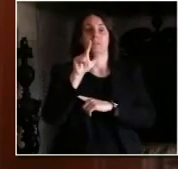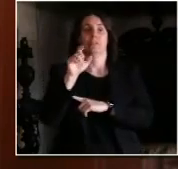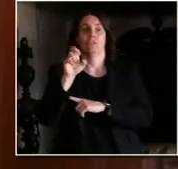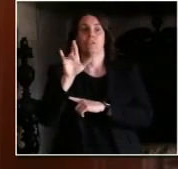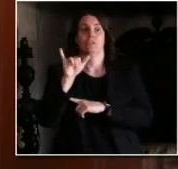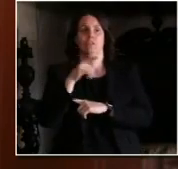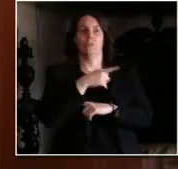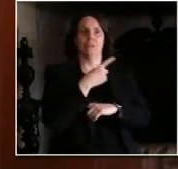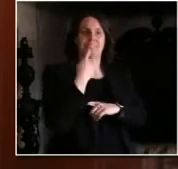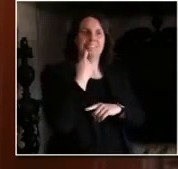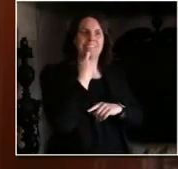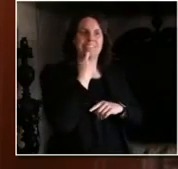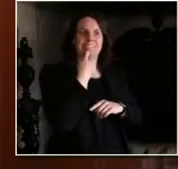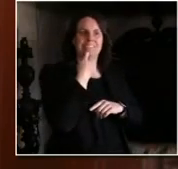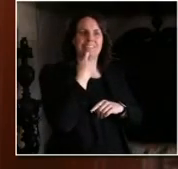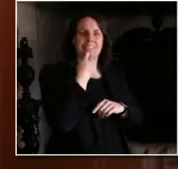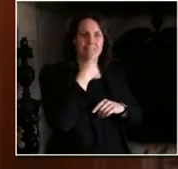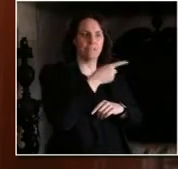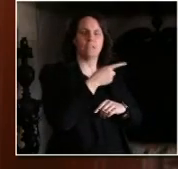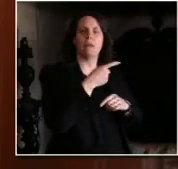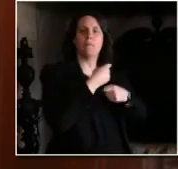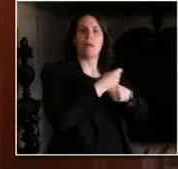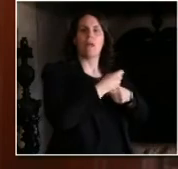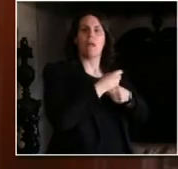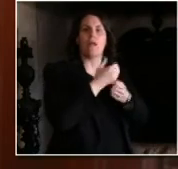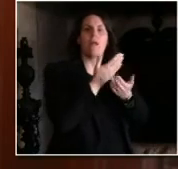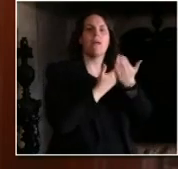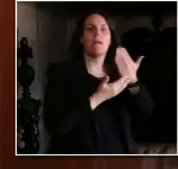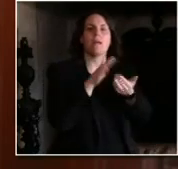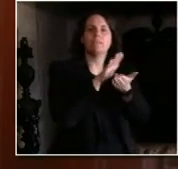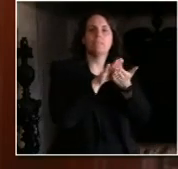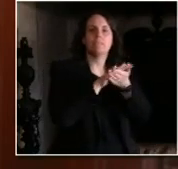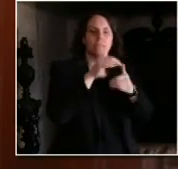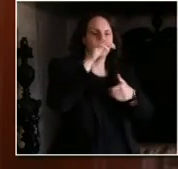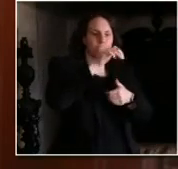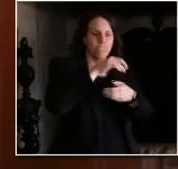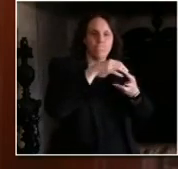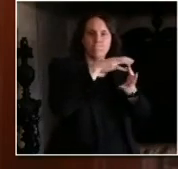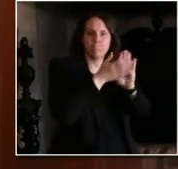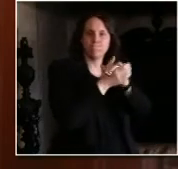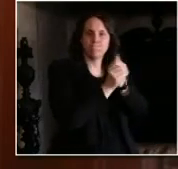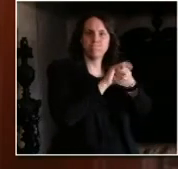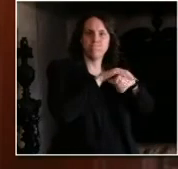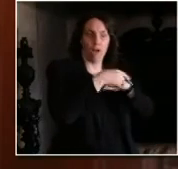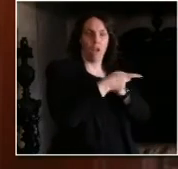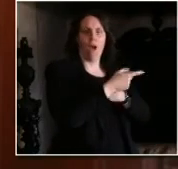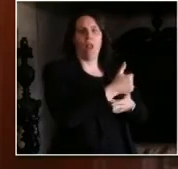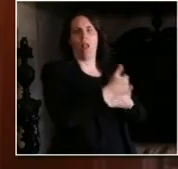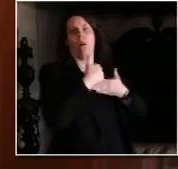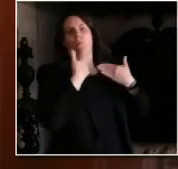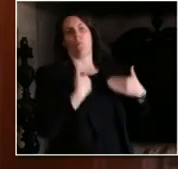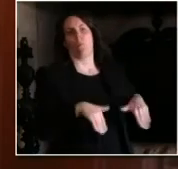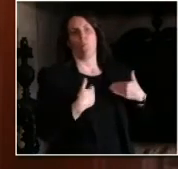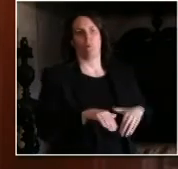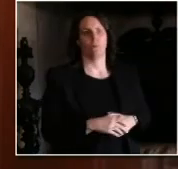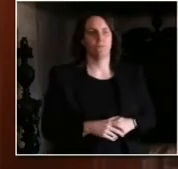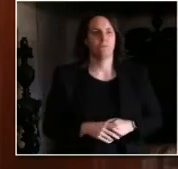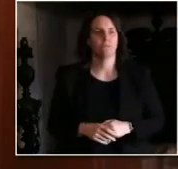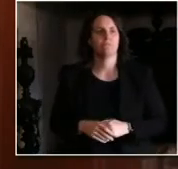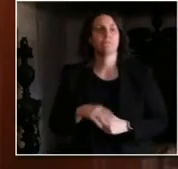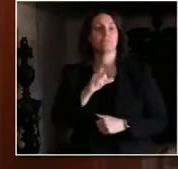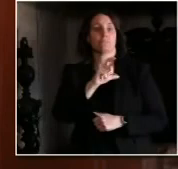Association to deliver hand sanitizer to every sheriff's department in the state. To folks at the Allen